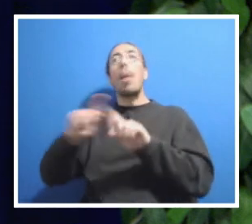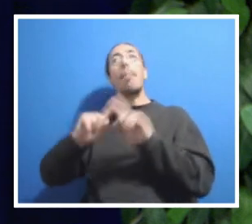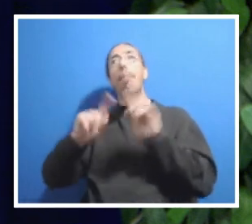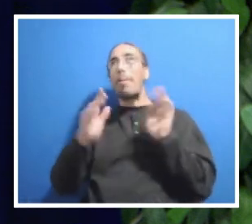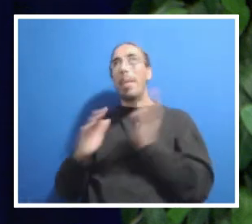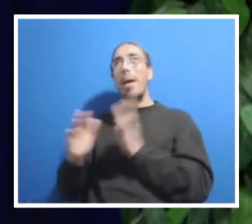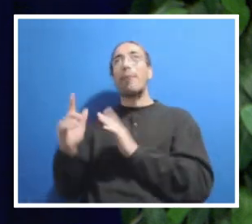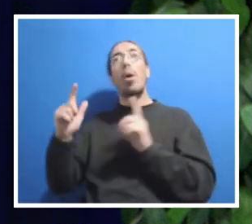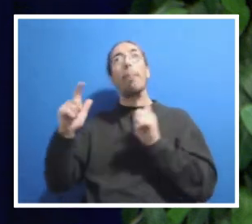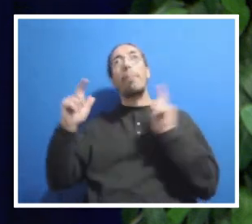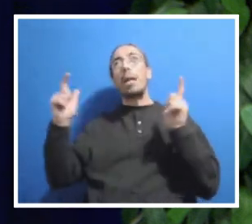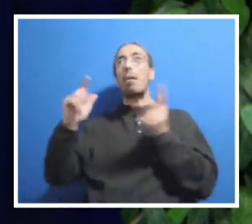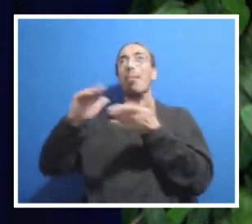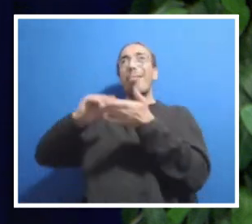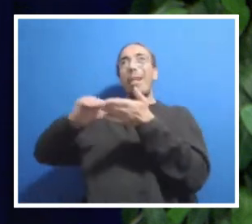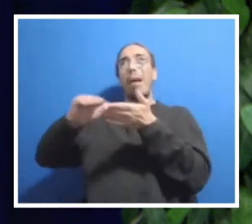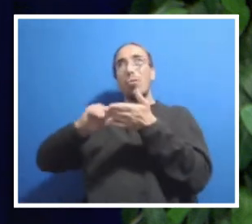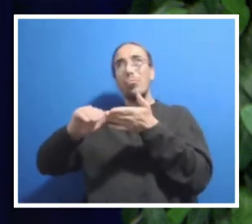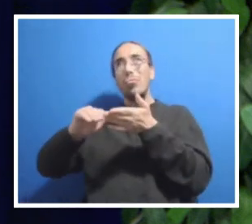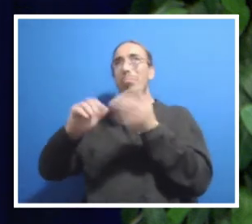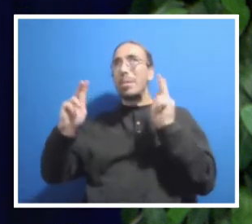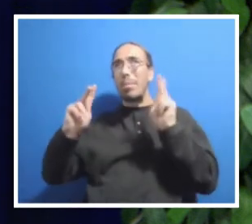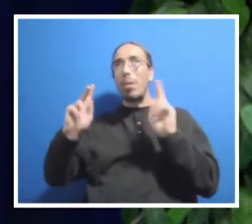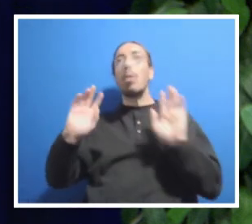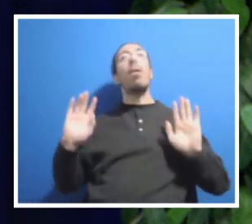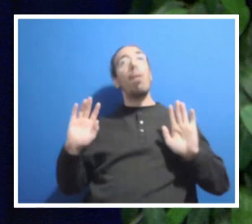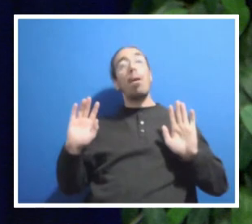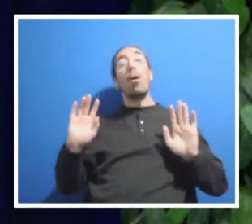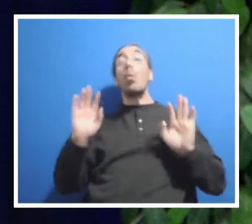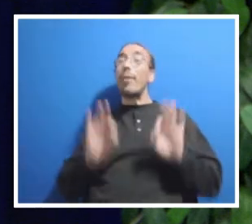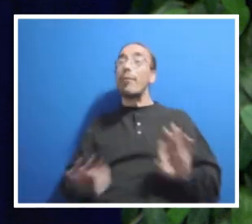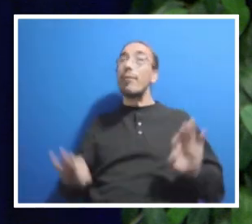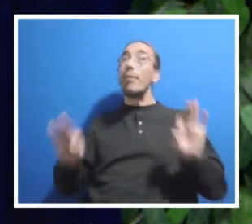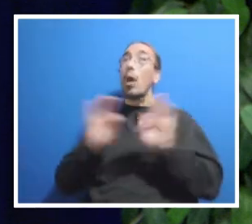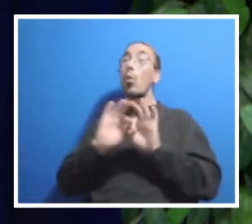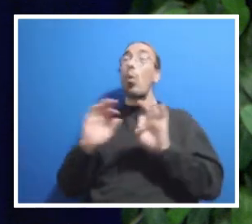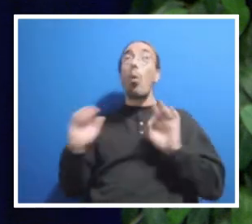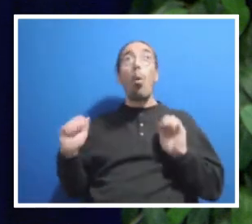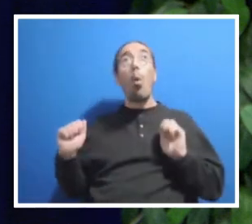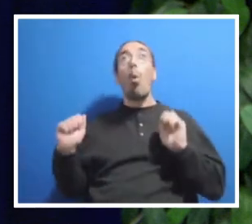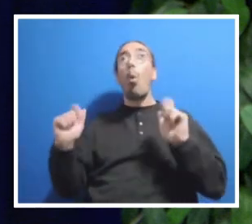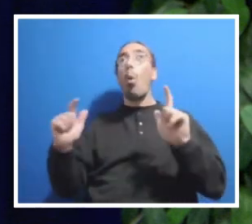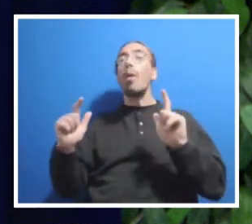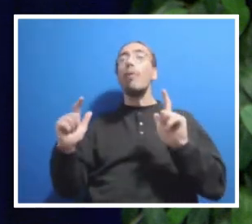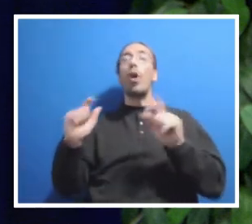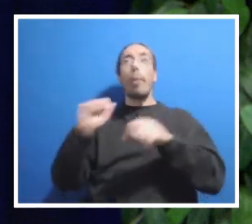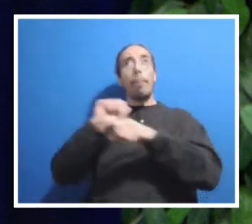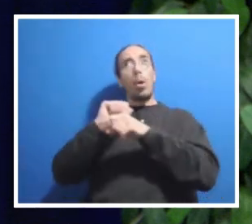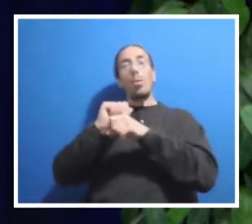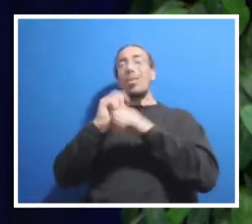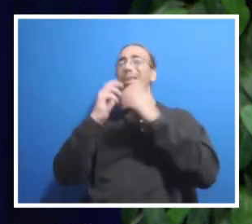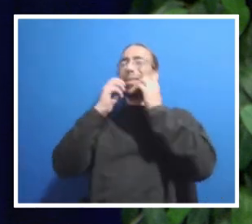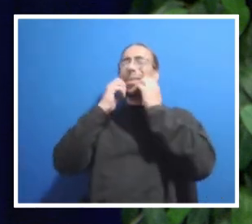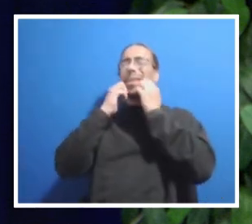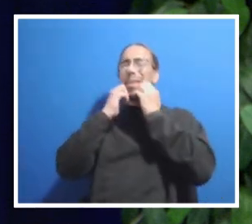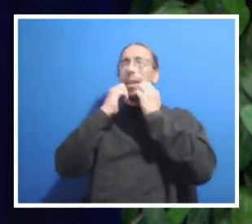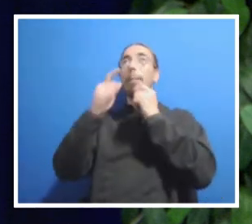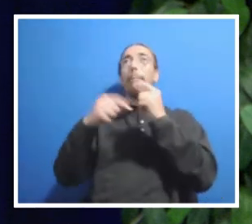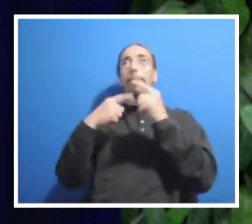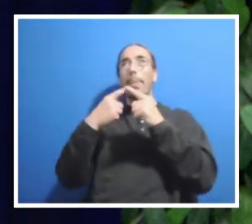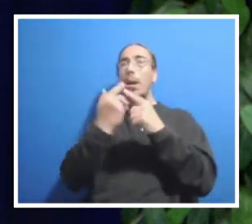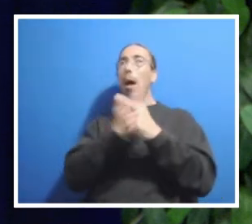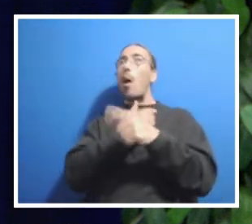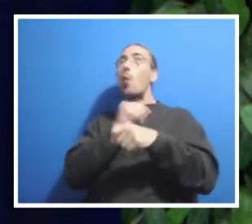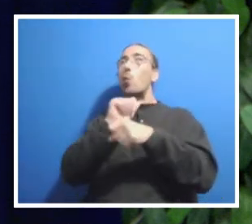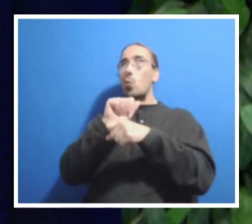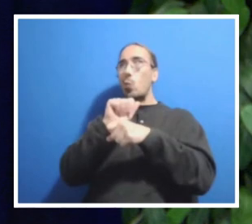layoffs. We all value our employees so much. I care about our employees deeply. And we realize we